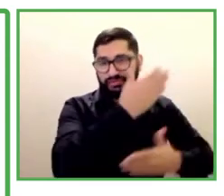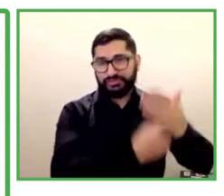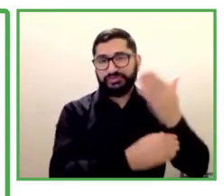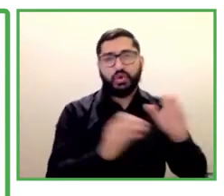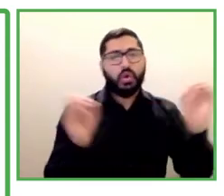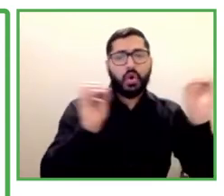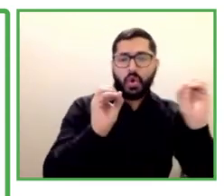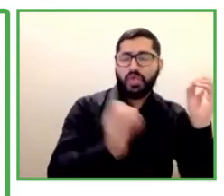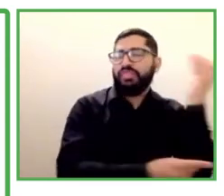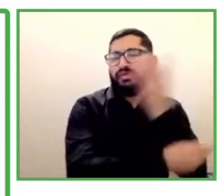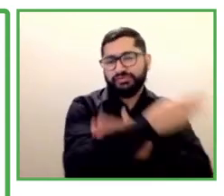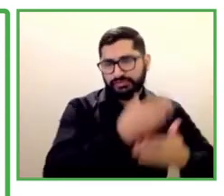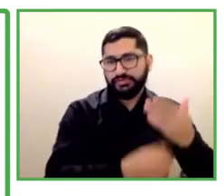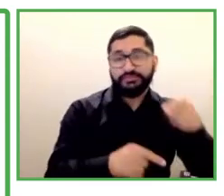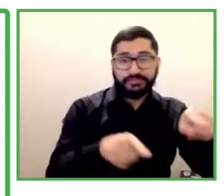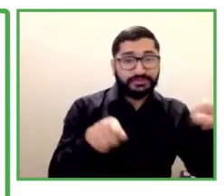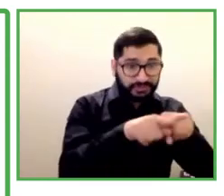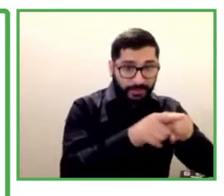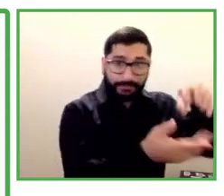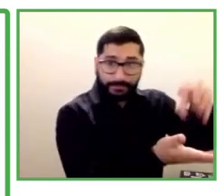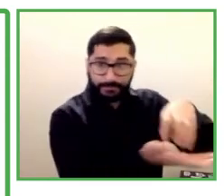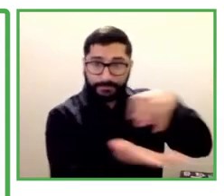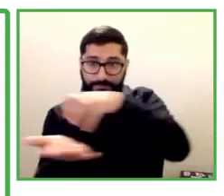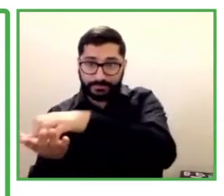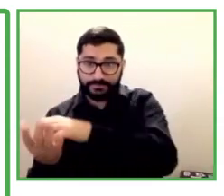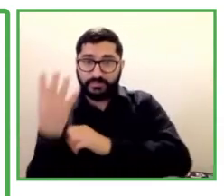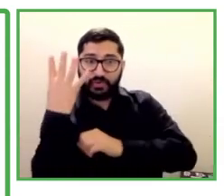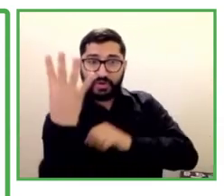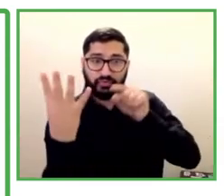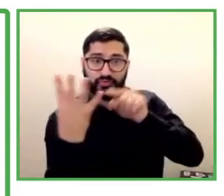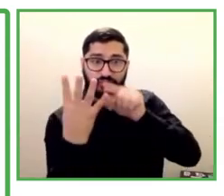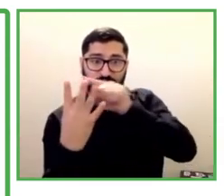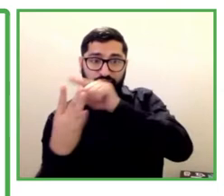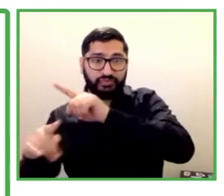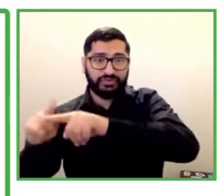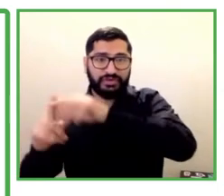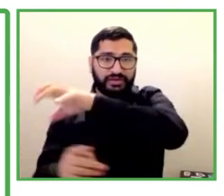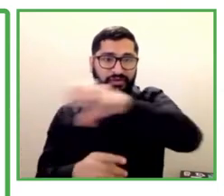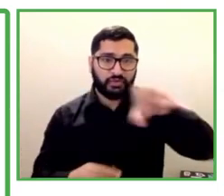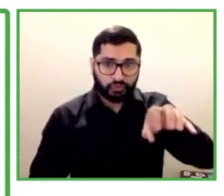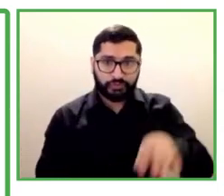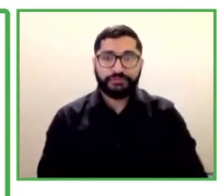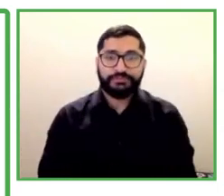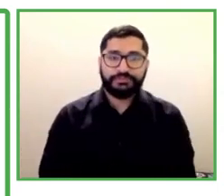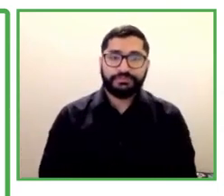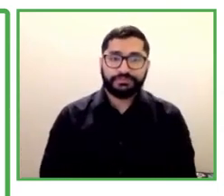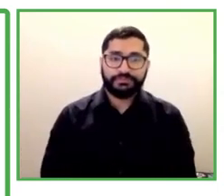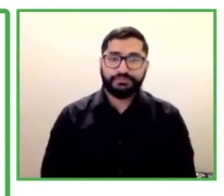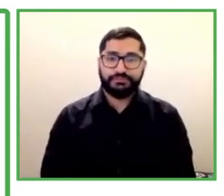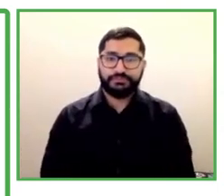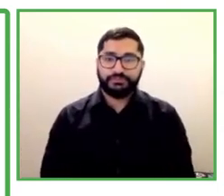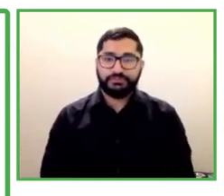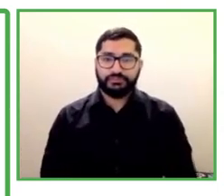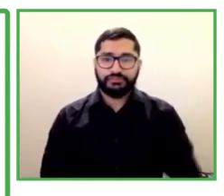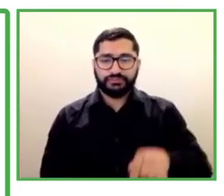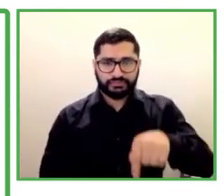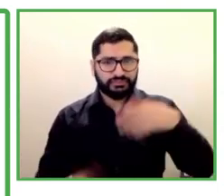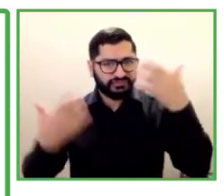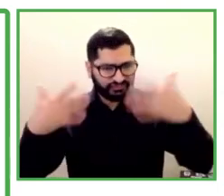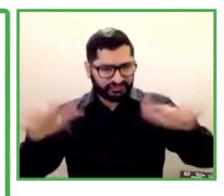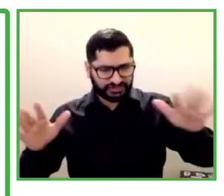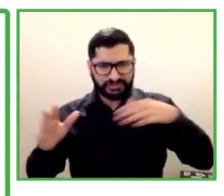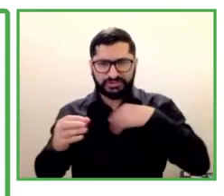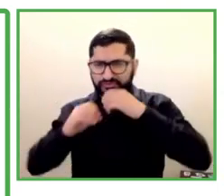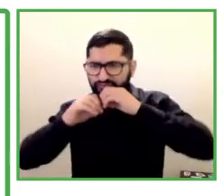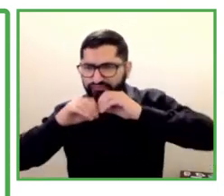The great news that I bring today is that, in response to the exclusion brought on by COVID-19, we decided to